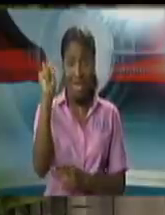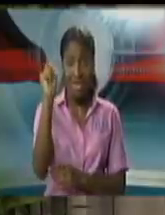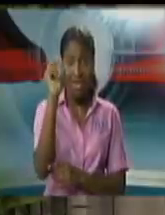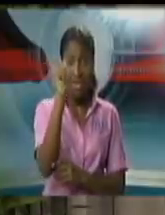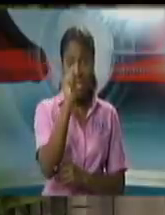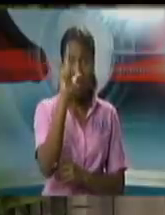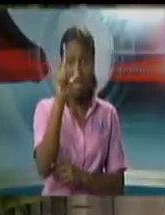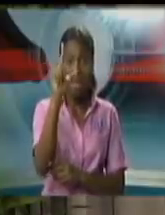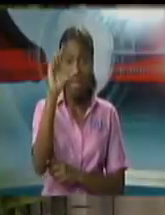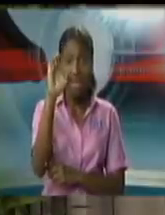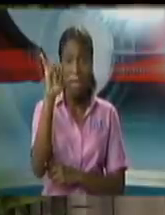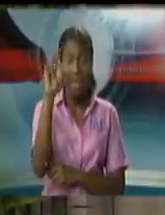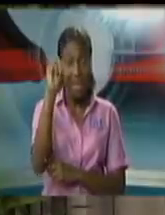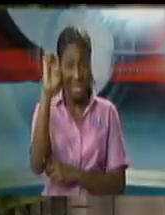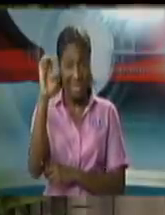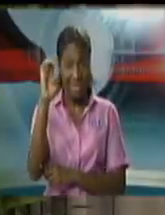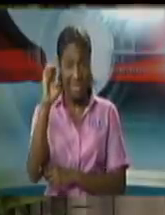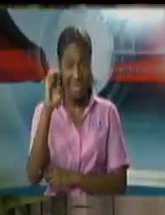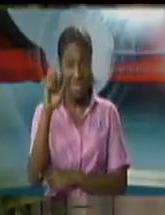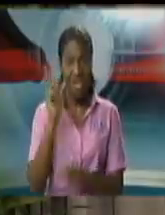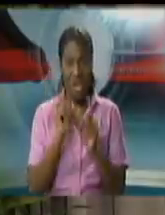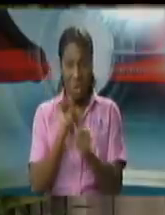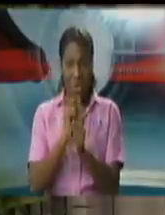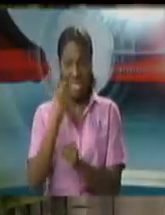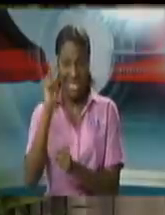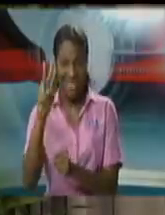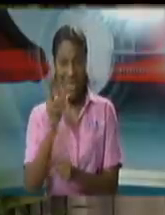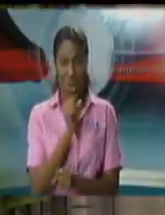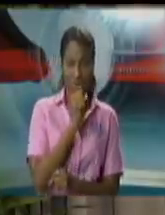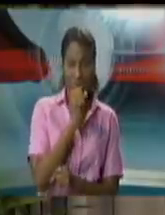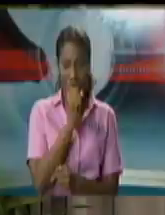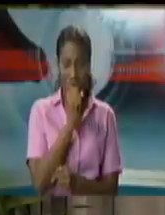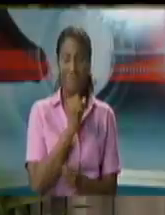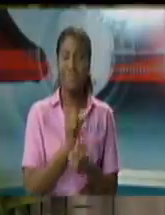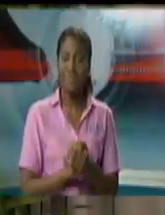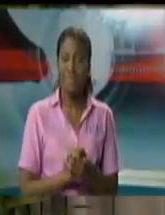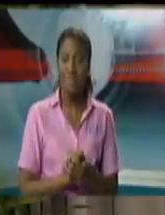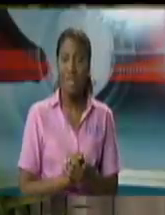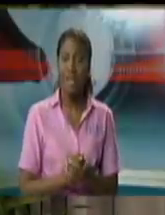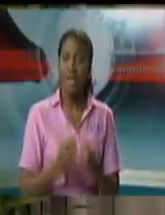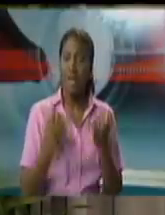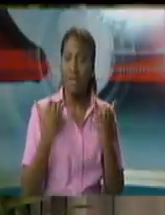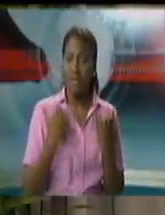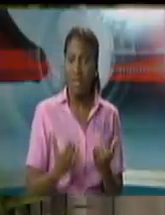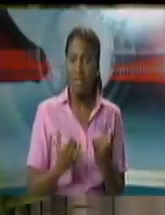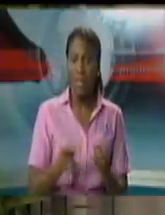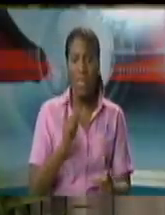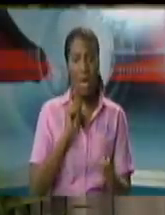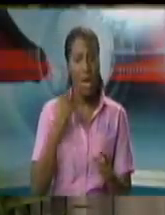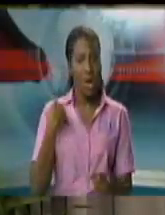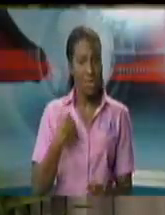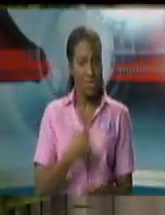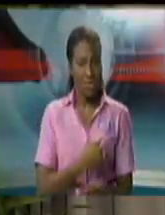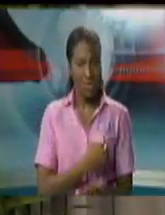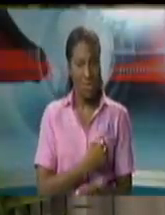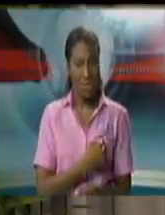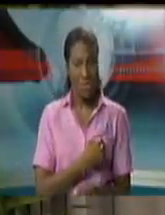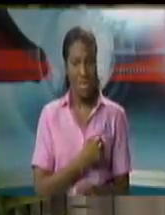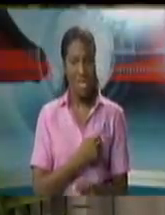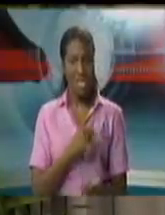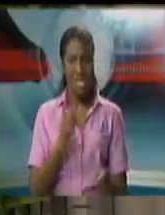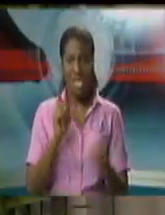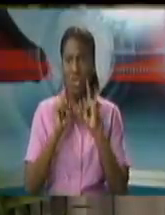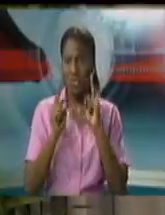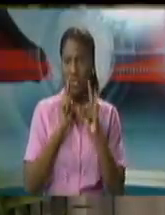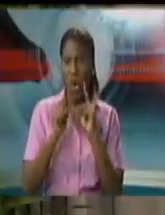can tell you that there was a very dangerous slant brought to that equation where the credibility of CARFA testing